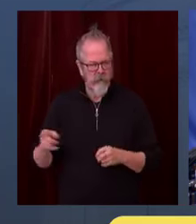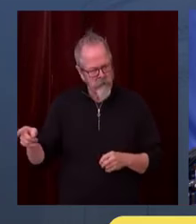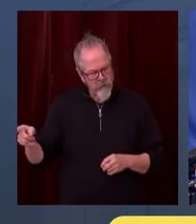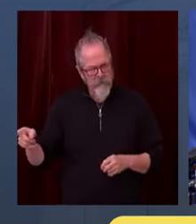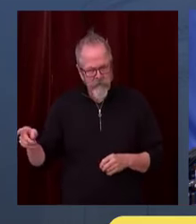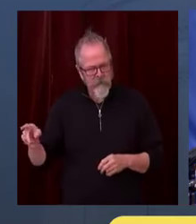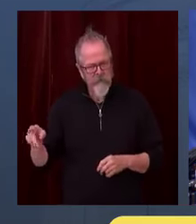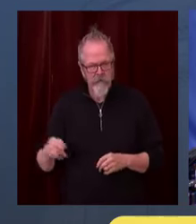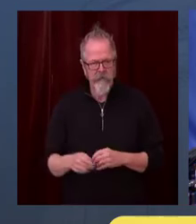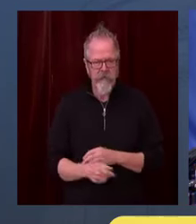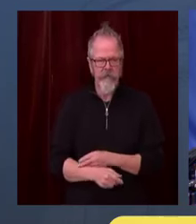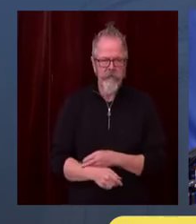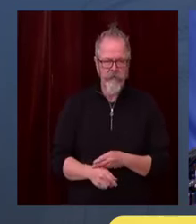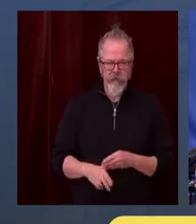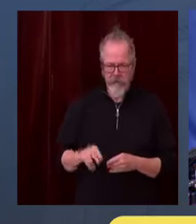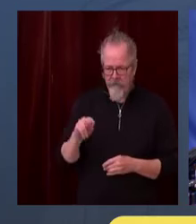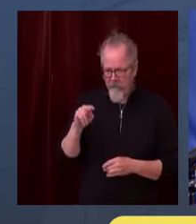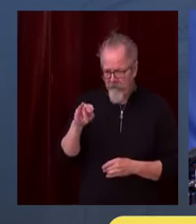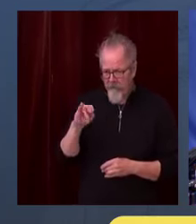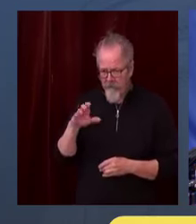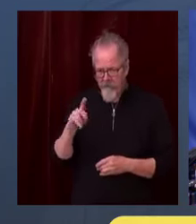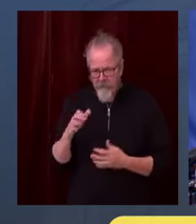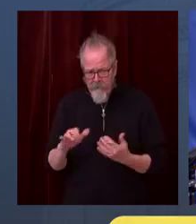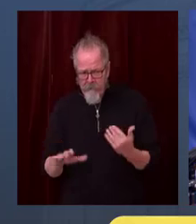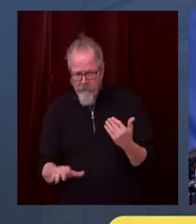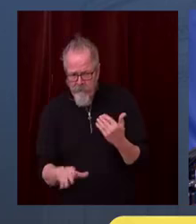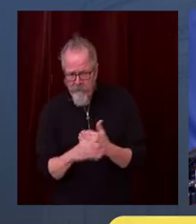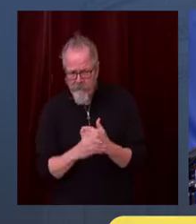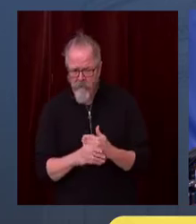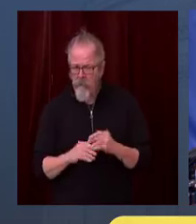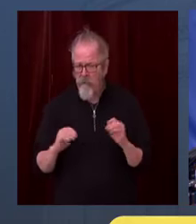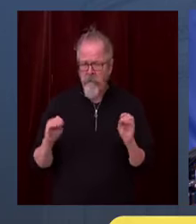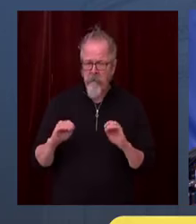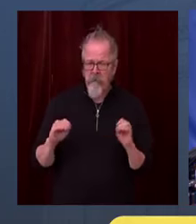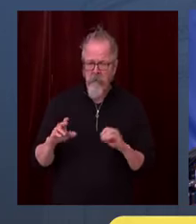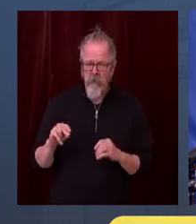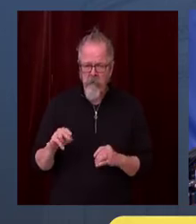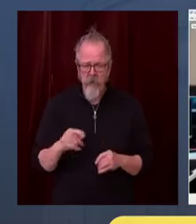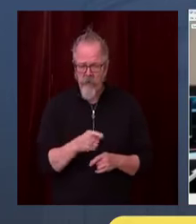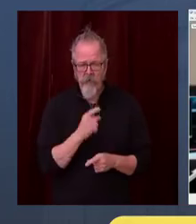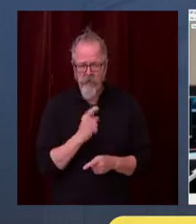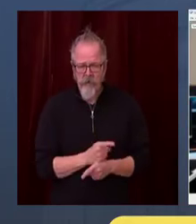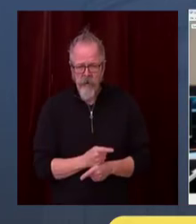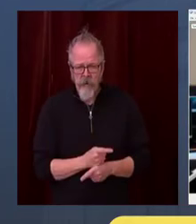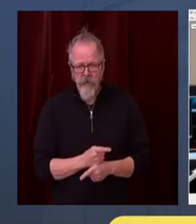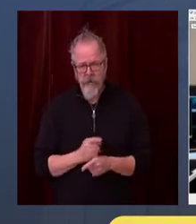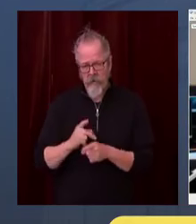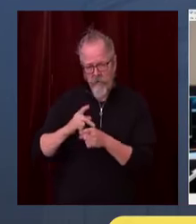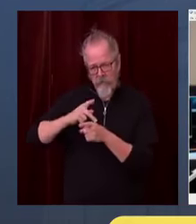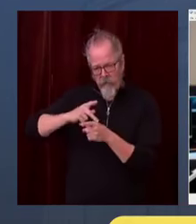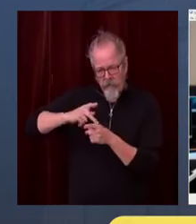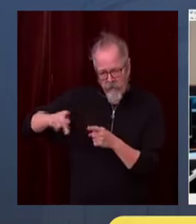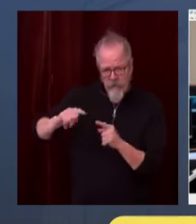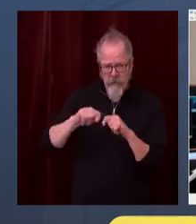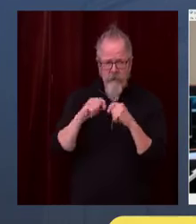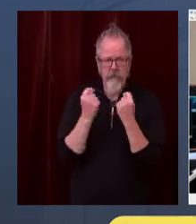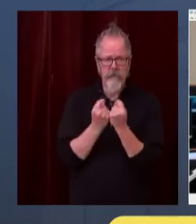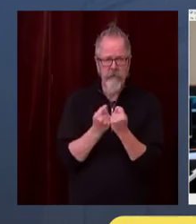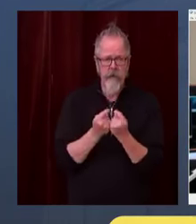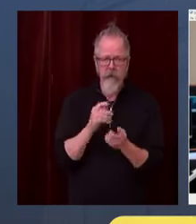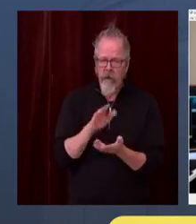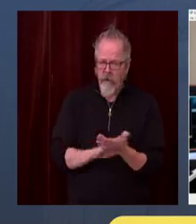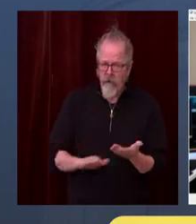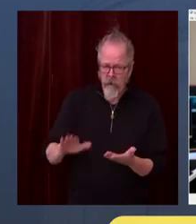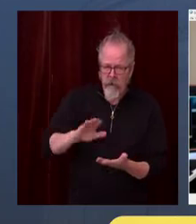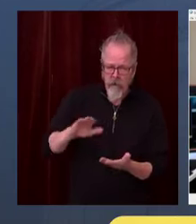I think you covered it very well, Governor. The professional teams and the college teams have very rigorous plans that have been negotiated with their players' associations that involve